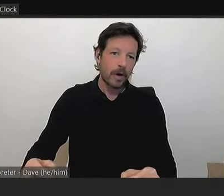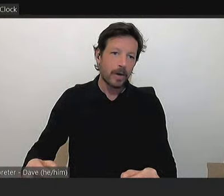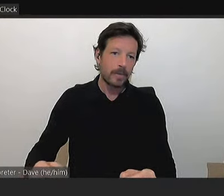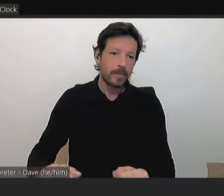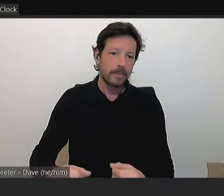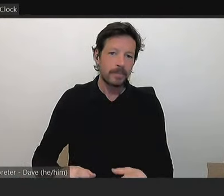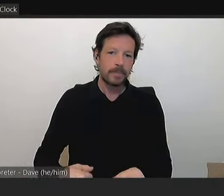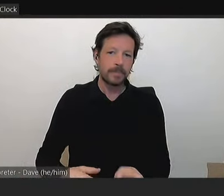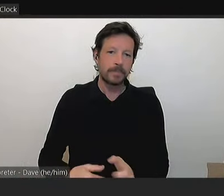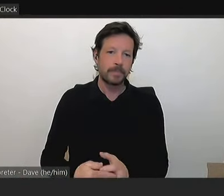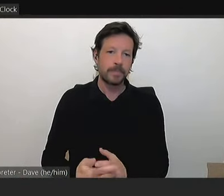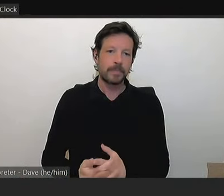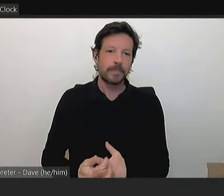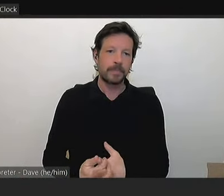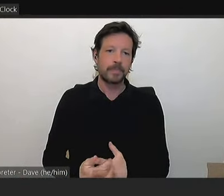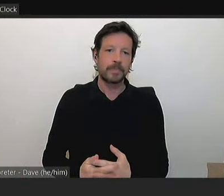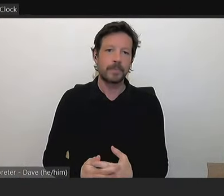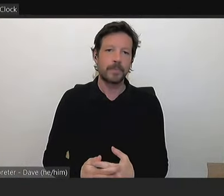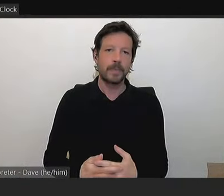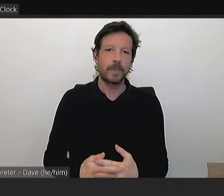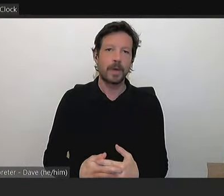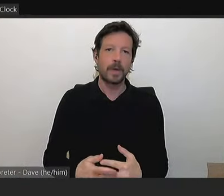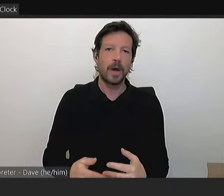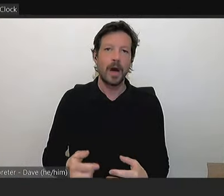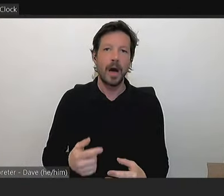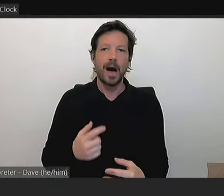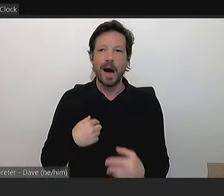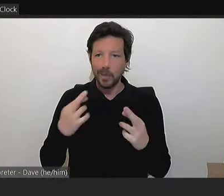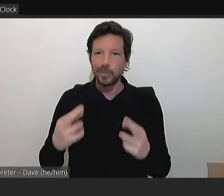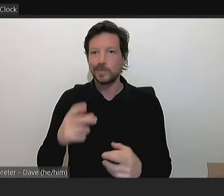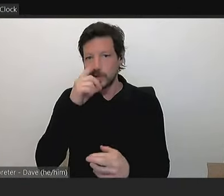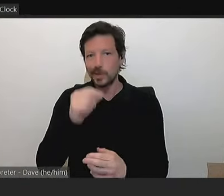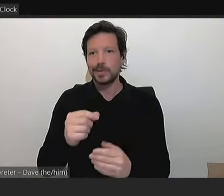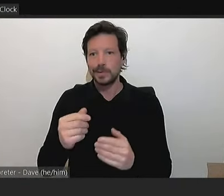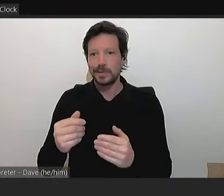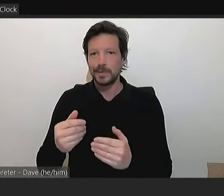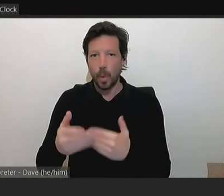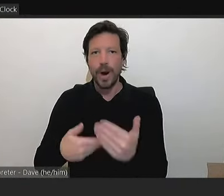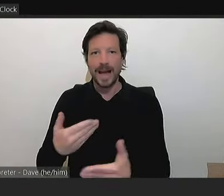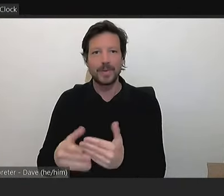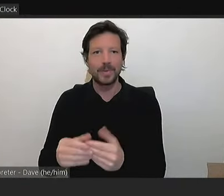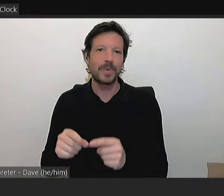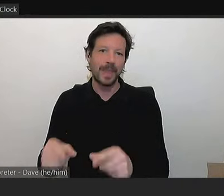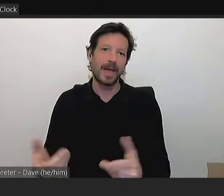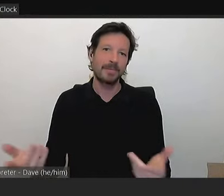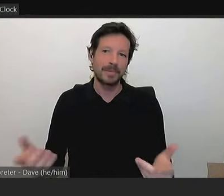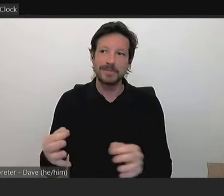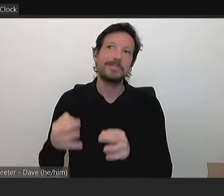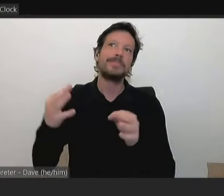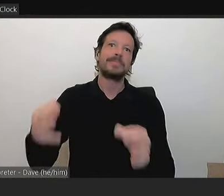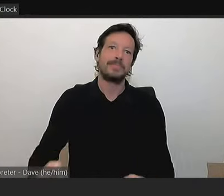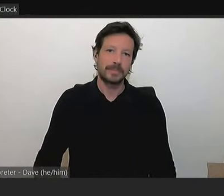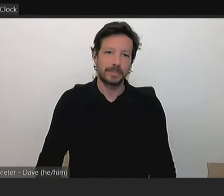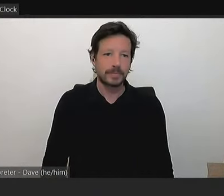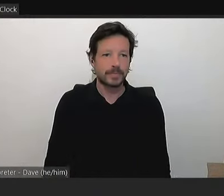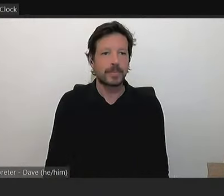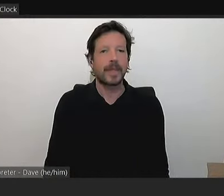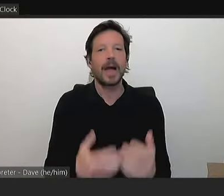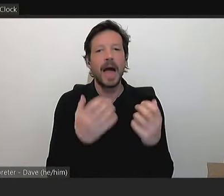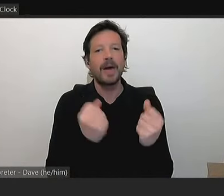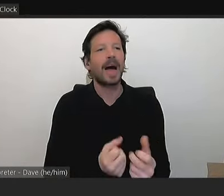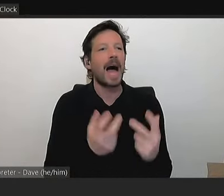Much as I wish we would have proceeded. There are a number of other worthy